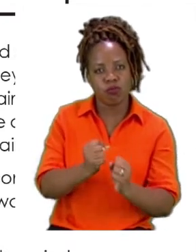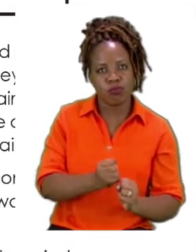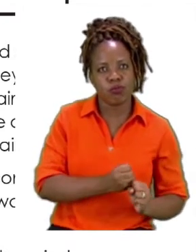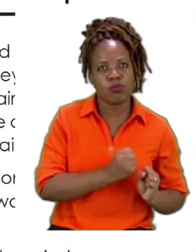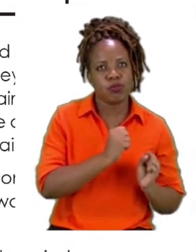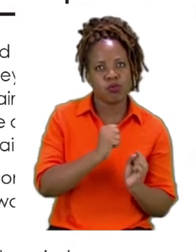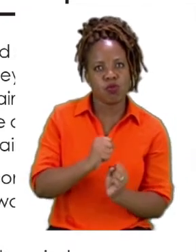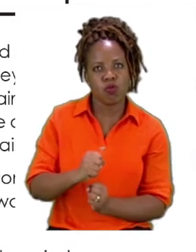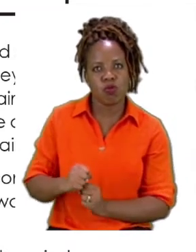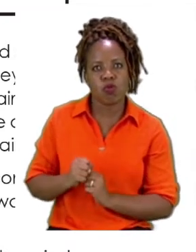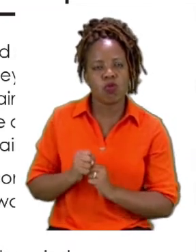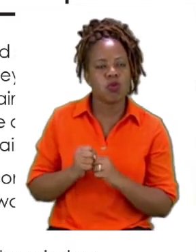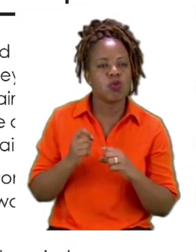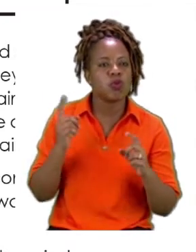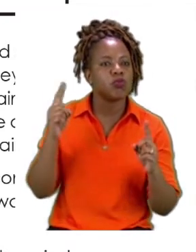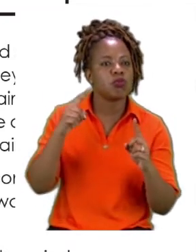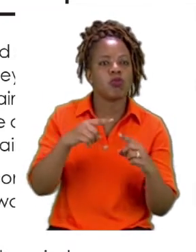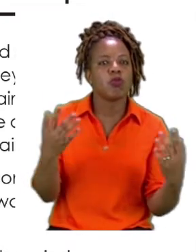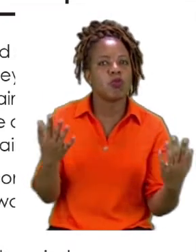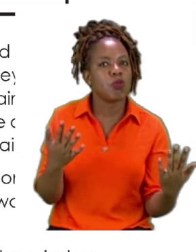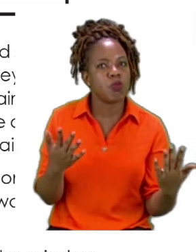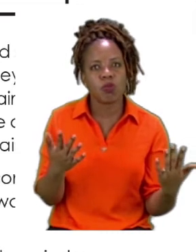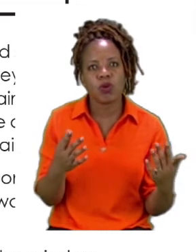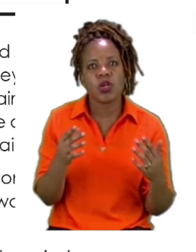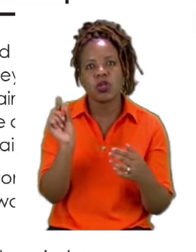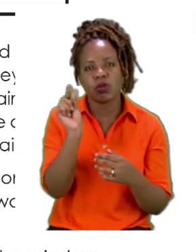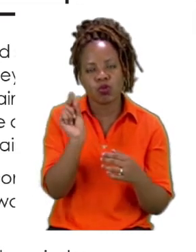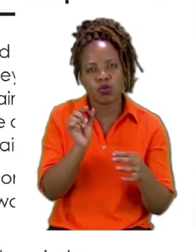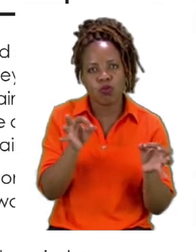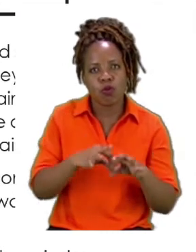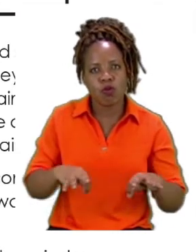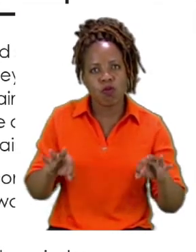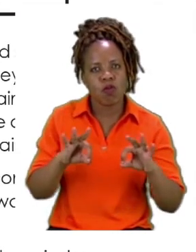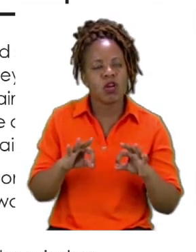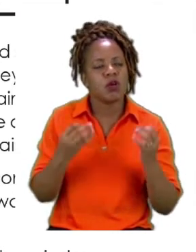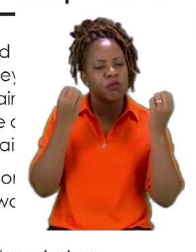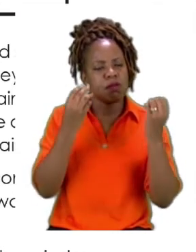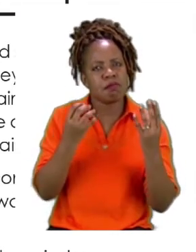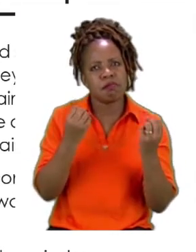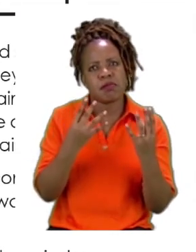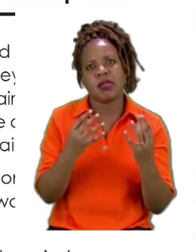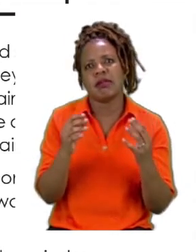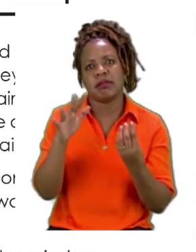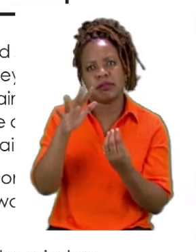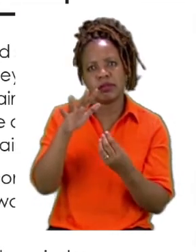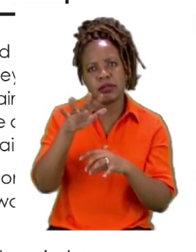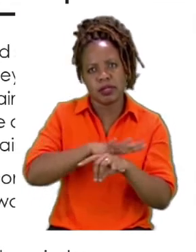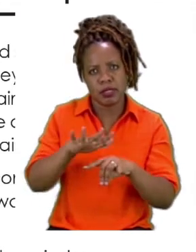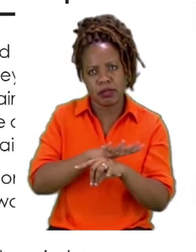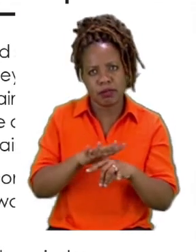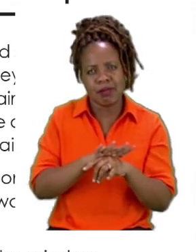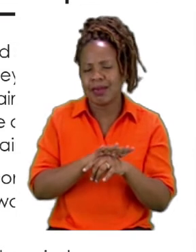with many animals. She cannot wait to see a donkey cart.